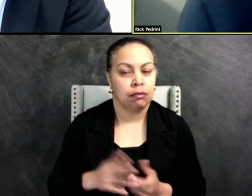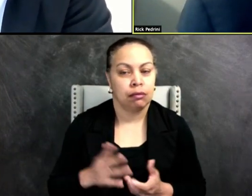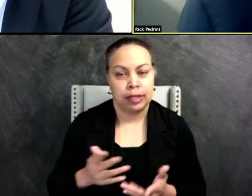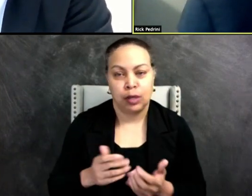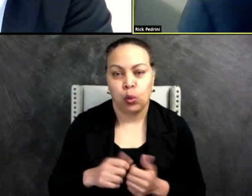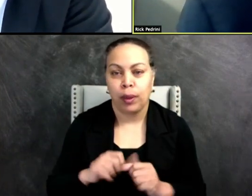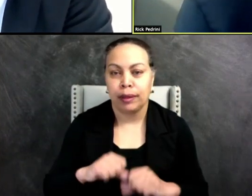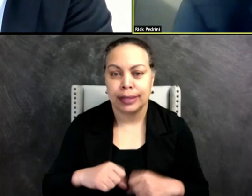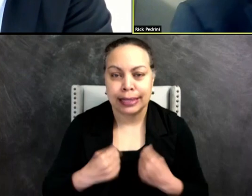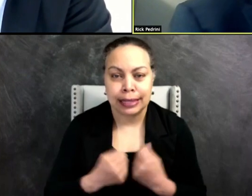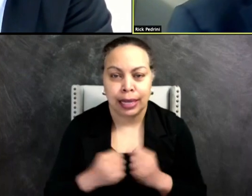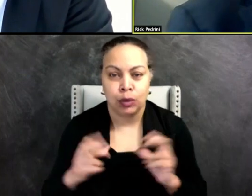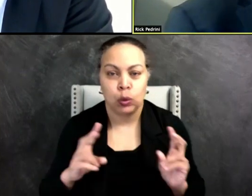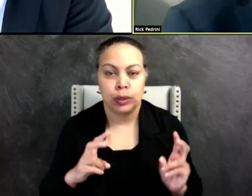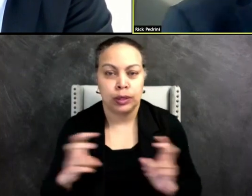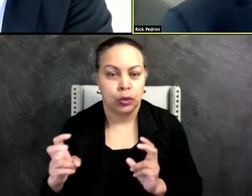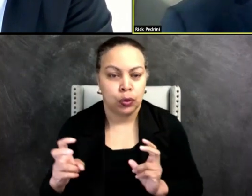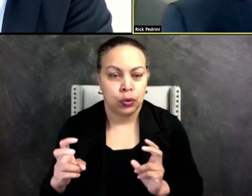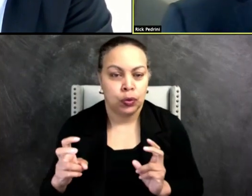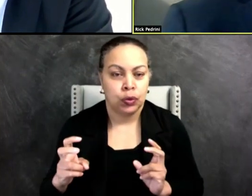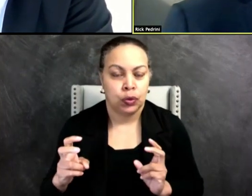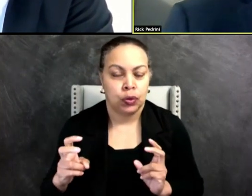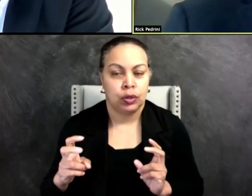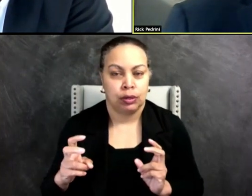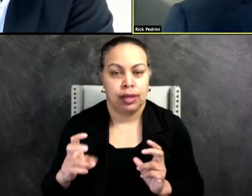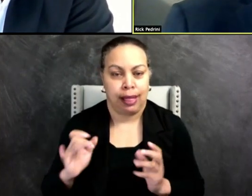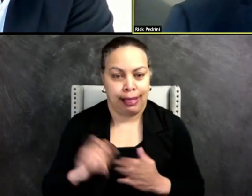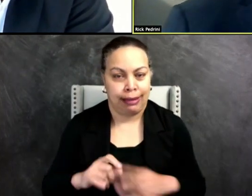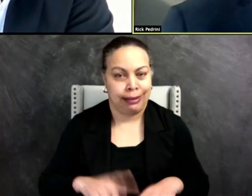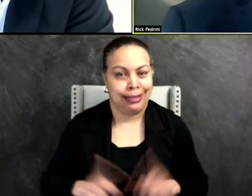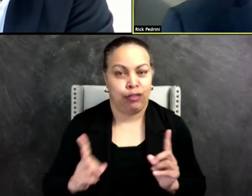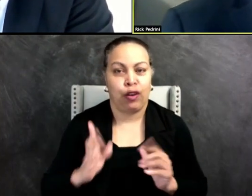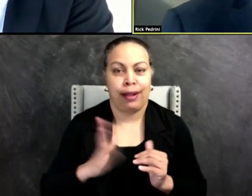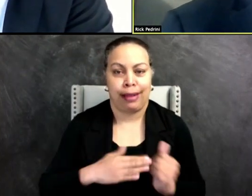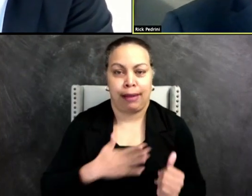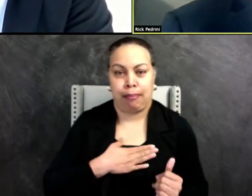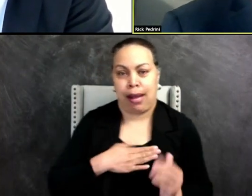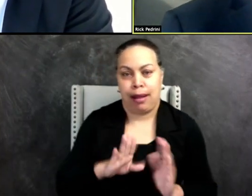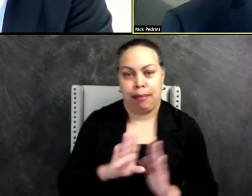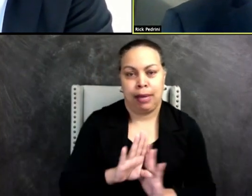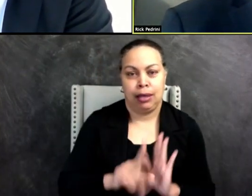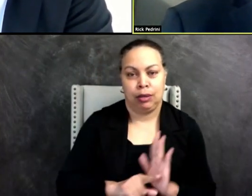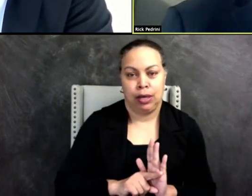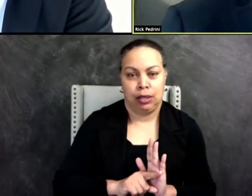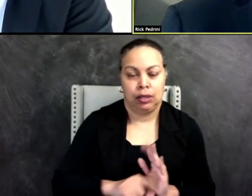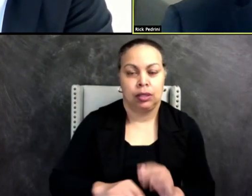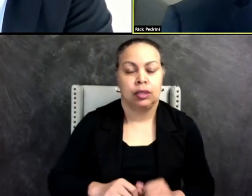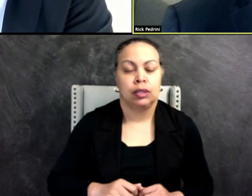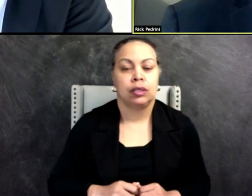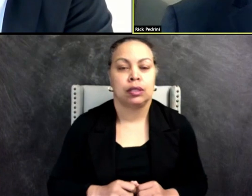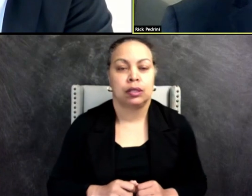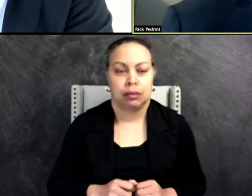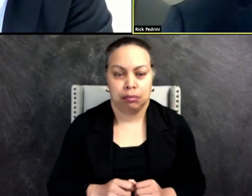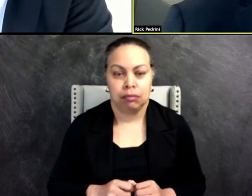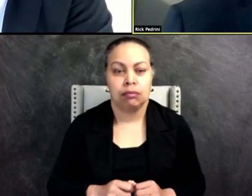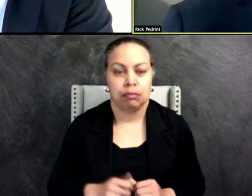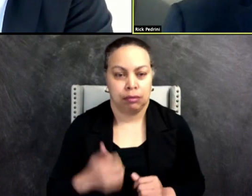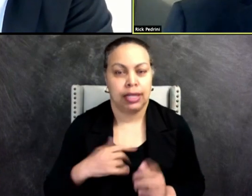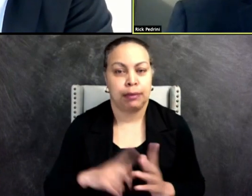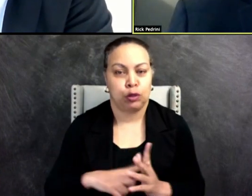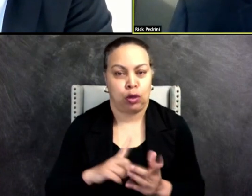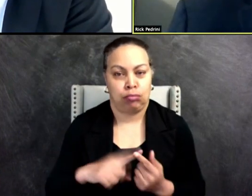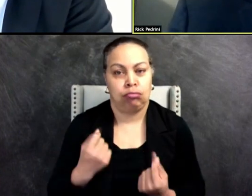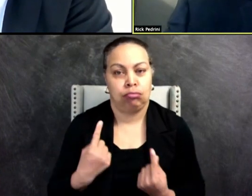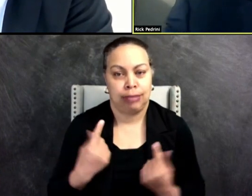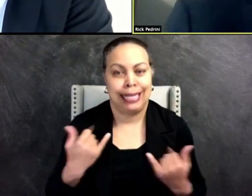issues that are different from the background I come from. I'm, I'm, I'm, I'm starting to realize